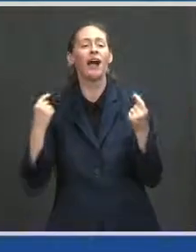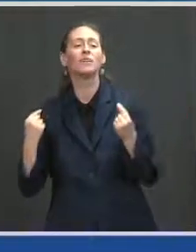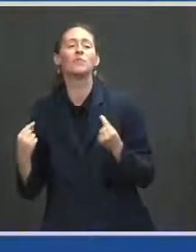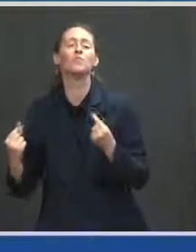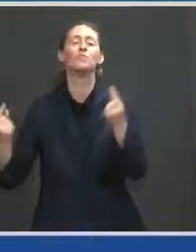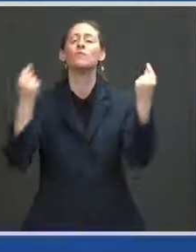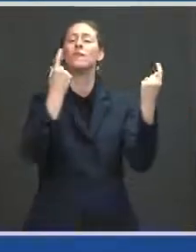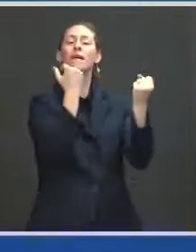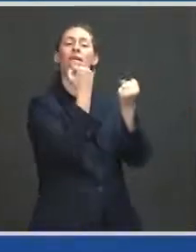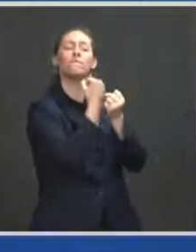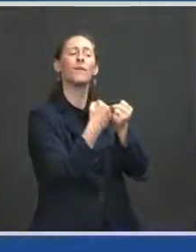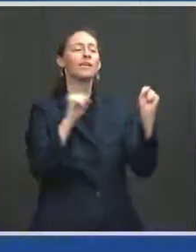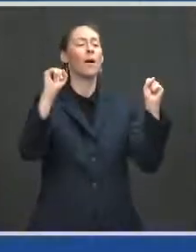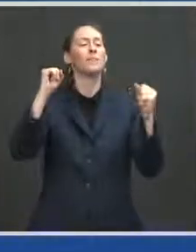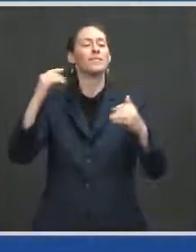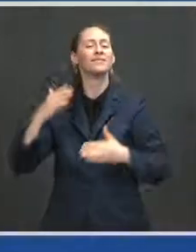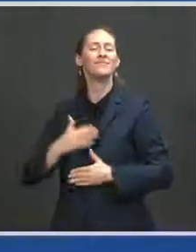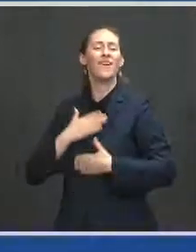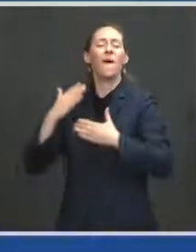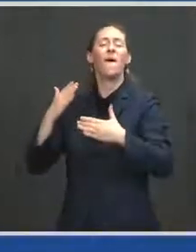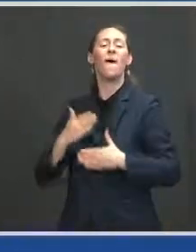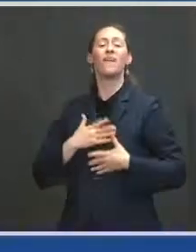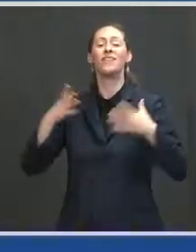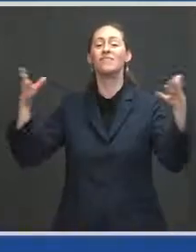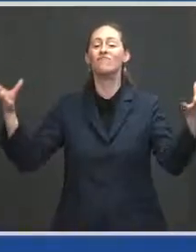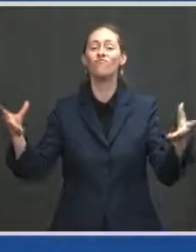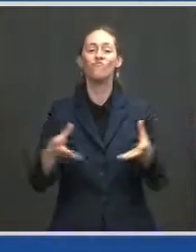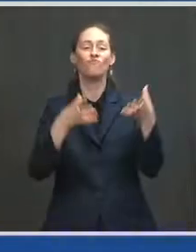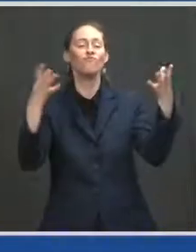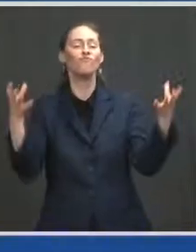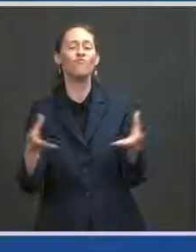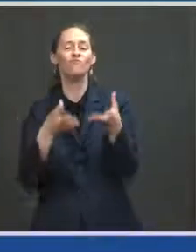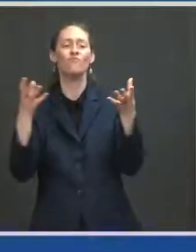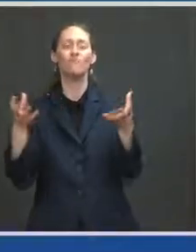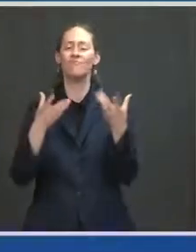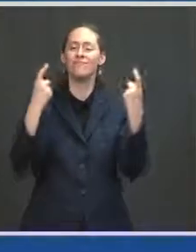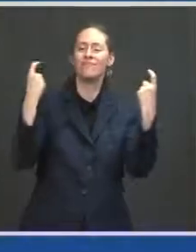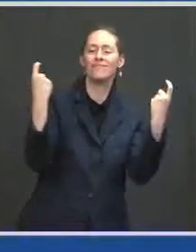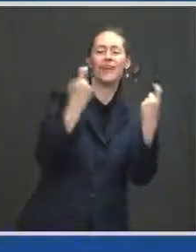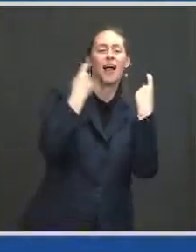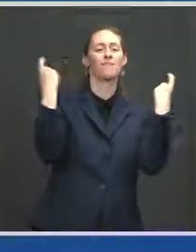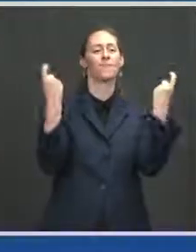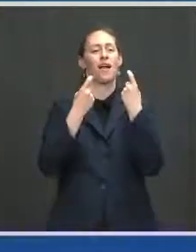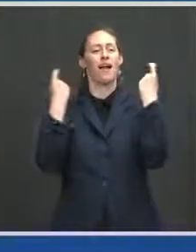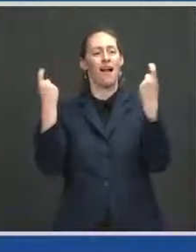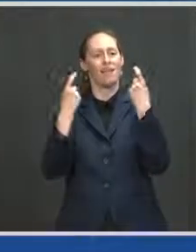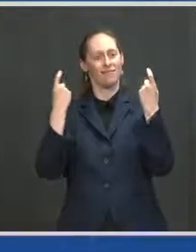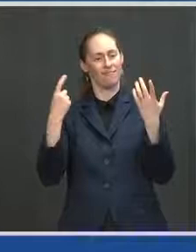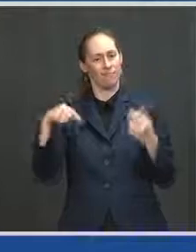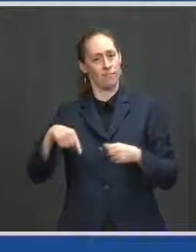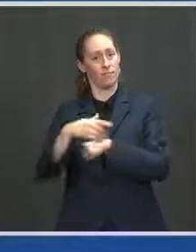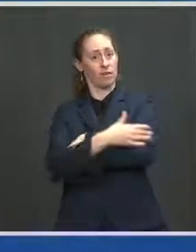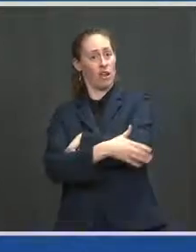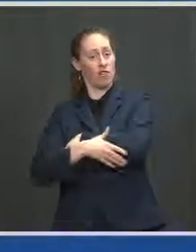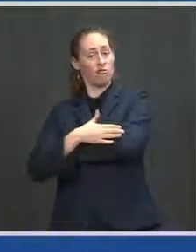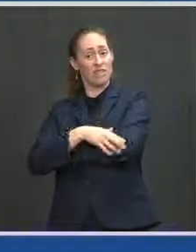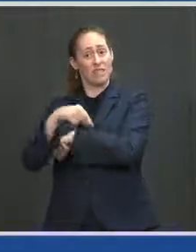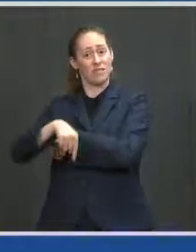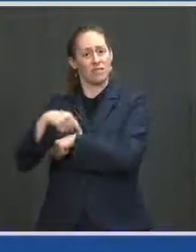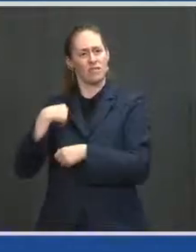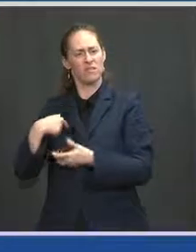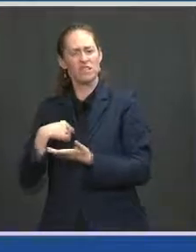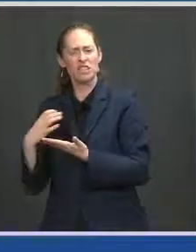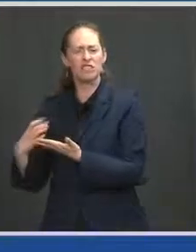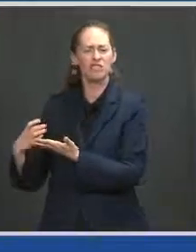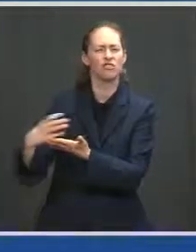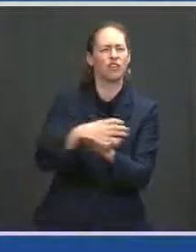celebrations, an all-American summer that this country deserves after a long, long, dark winter that we've all